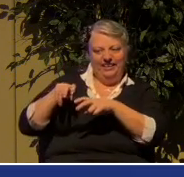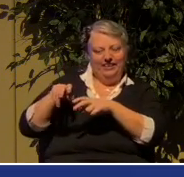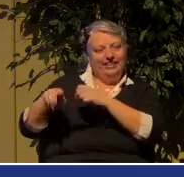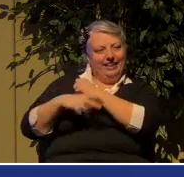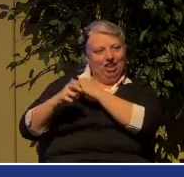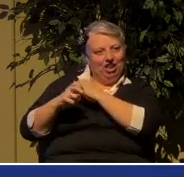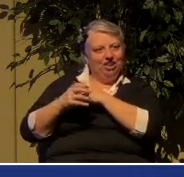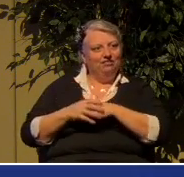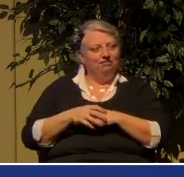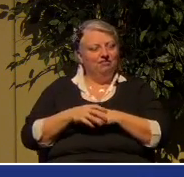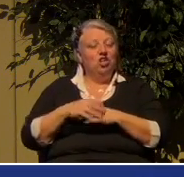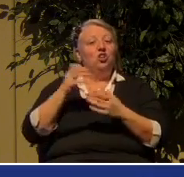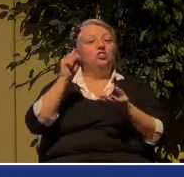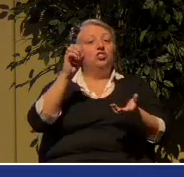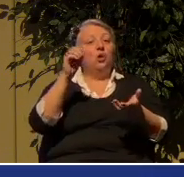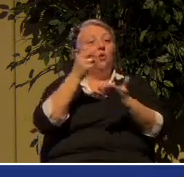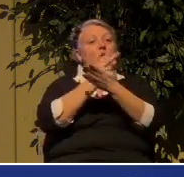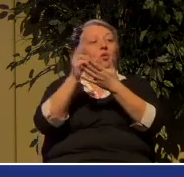is key.